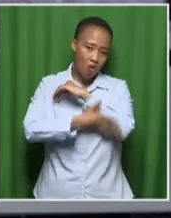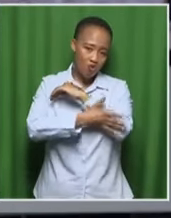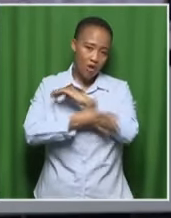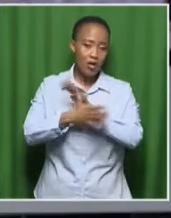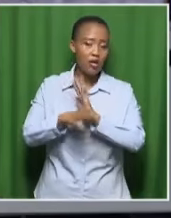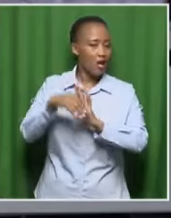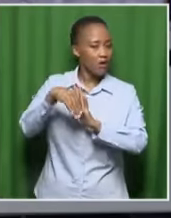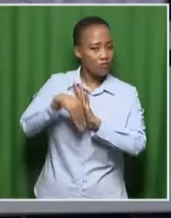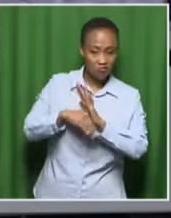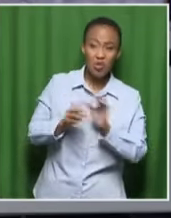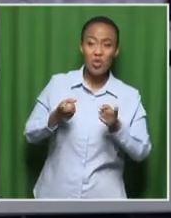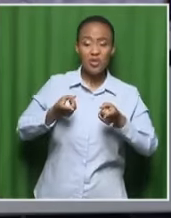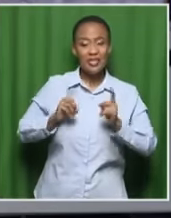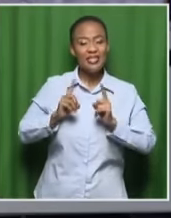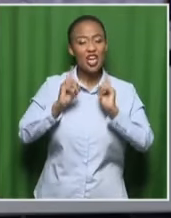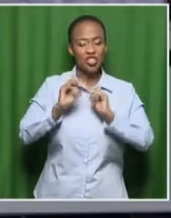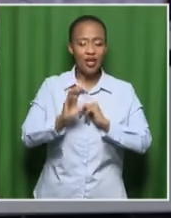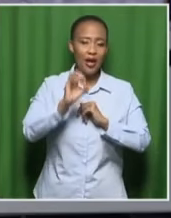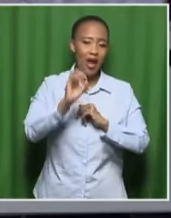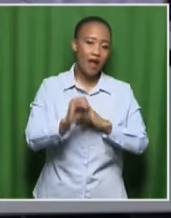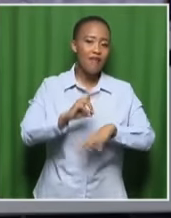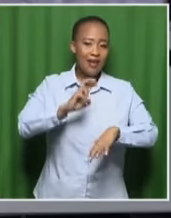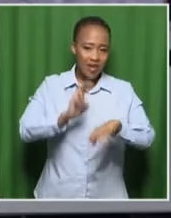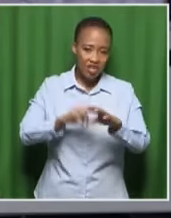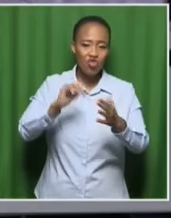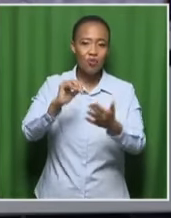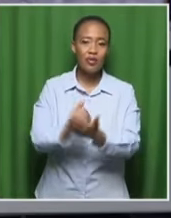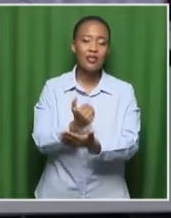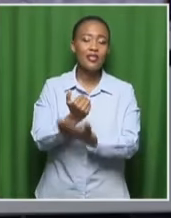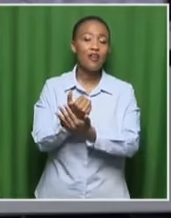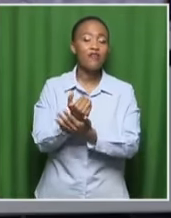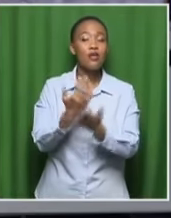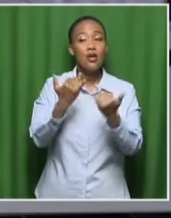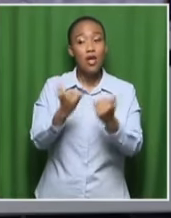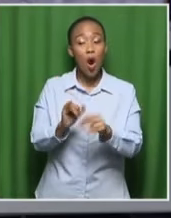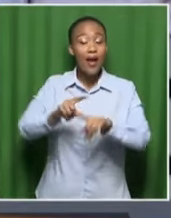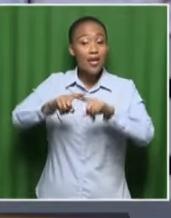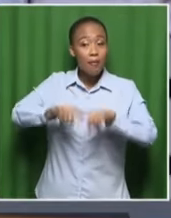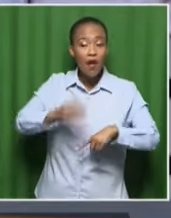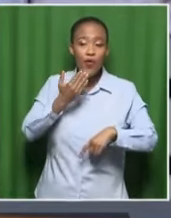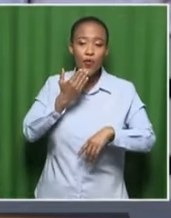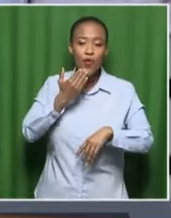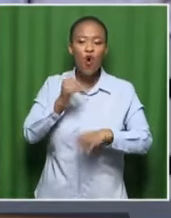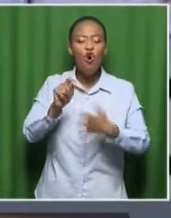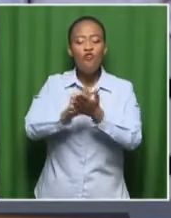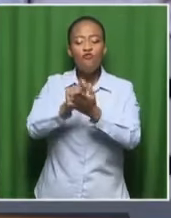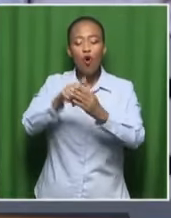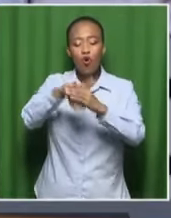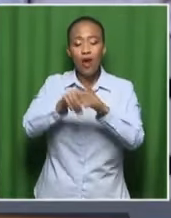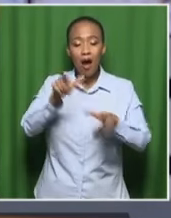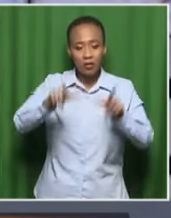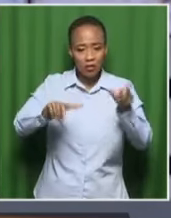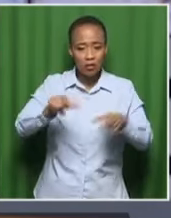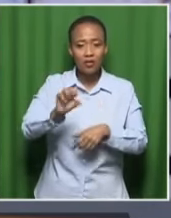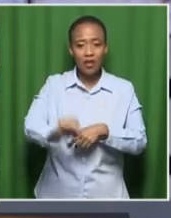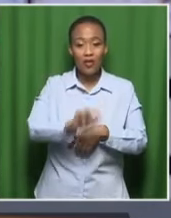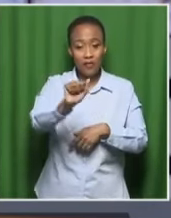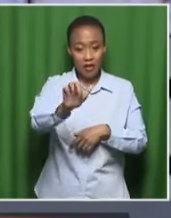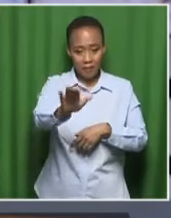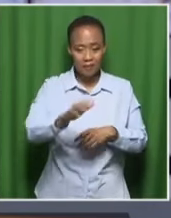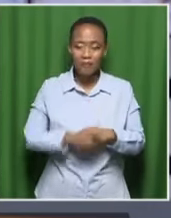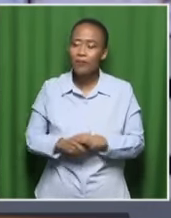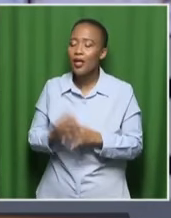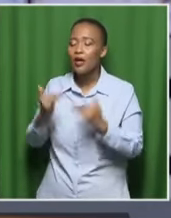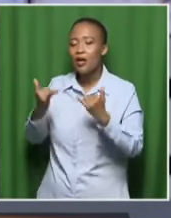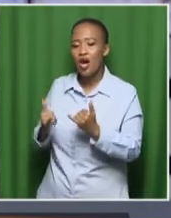rescued. And the heroes in that story have to be the voters of South Africa. So you actually call this the rescue plan. Let's